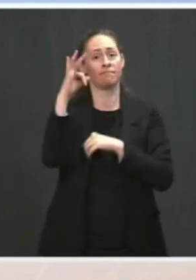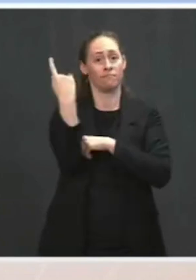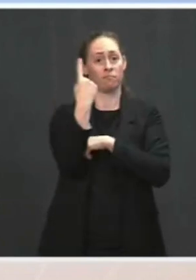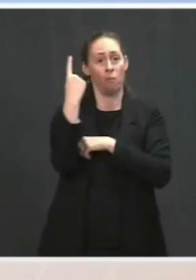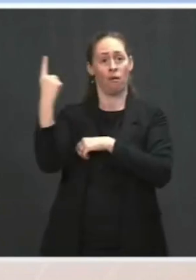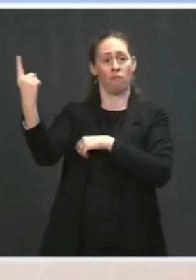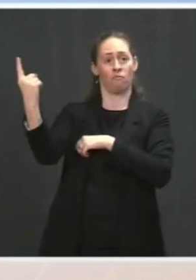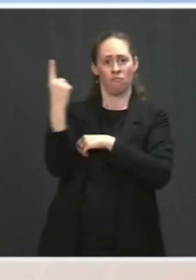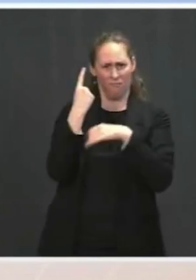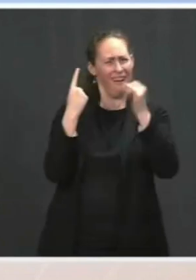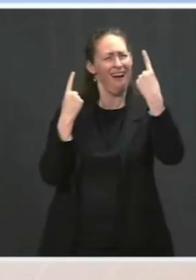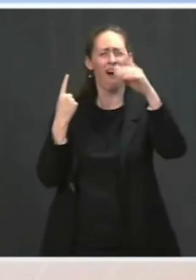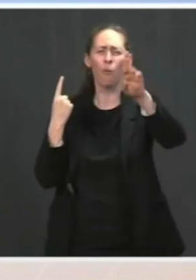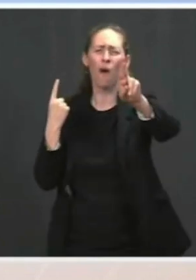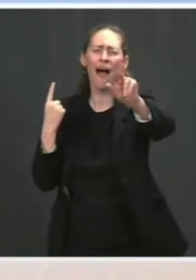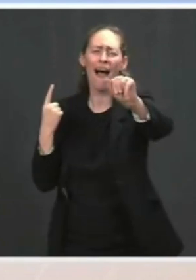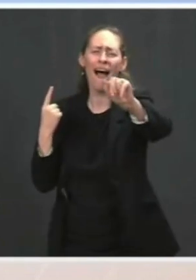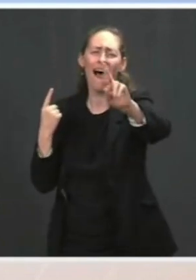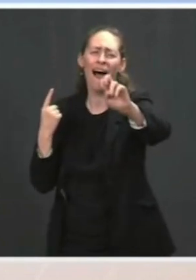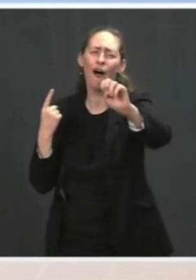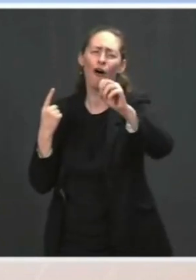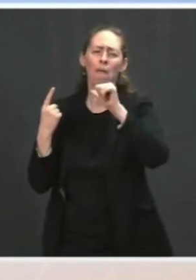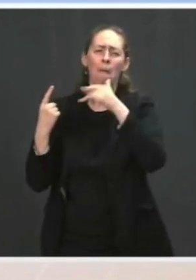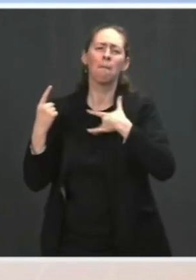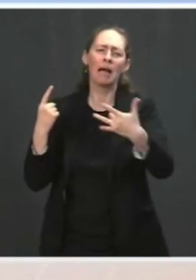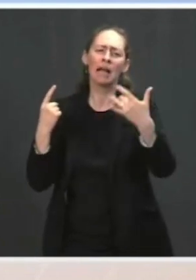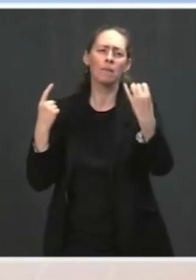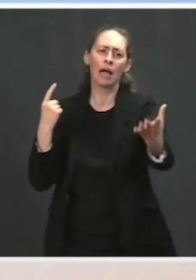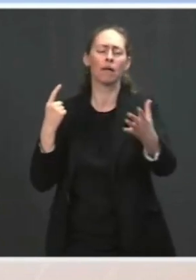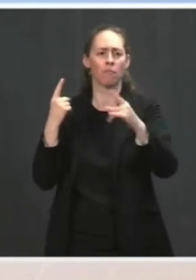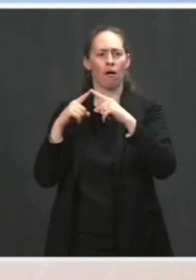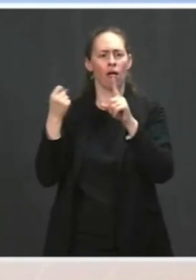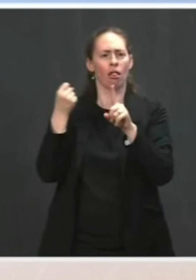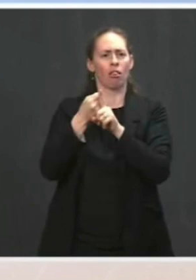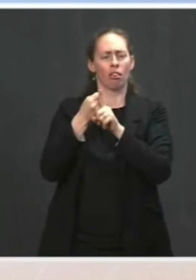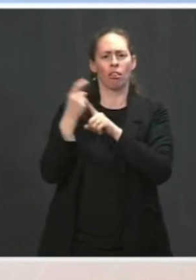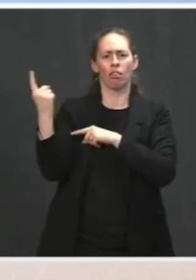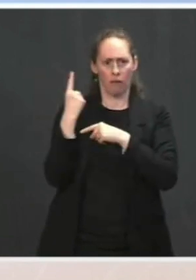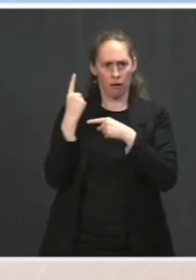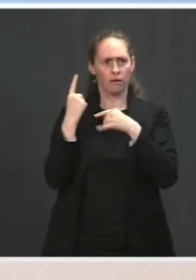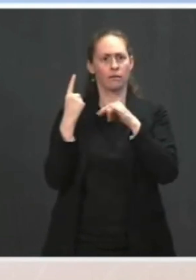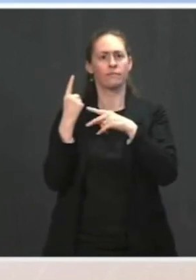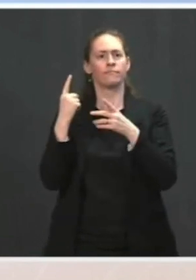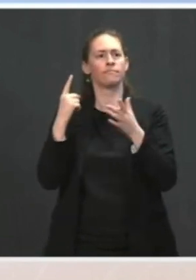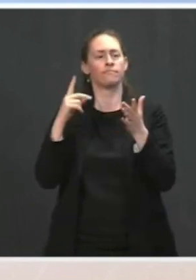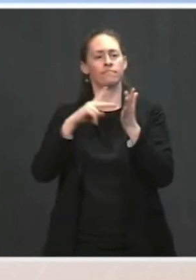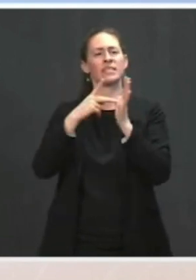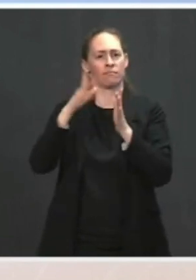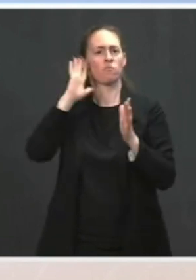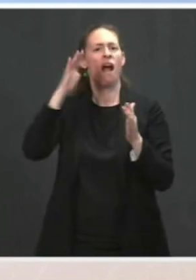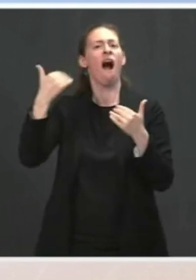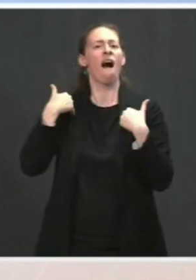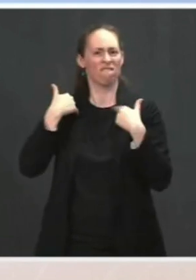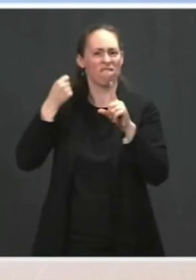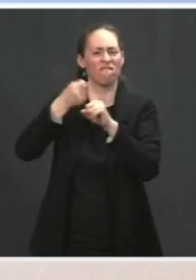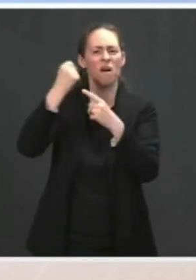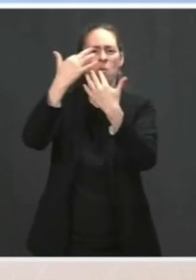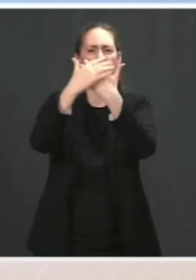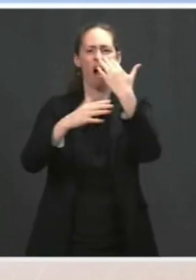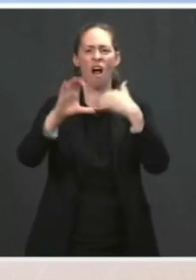syndrome of thrombotic thrombocytopenia, where you get thromboses, and when you have thromboses, the most